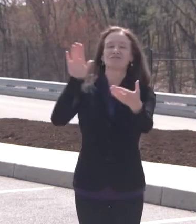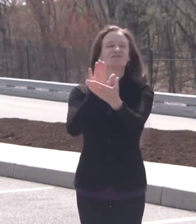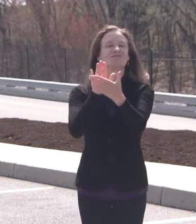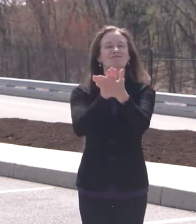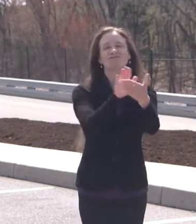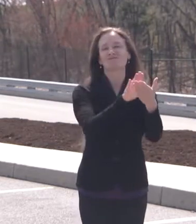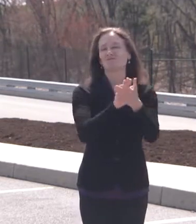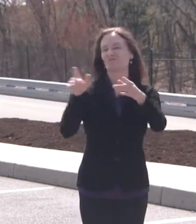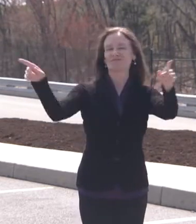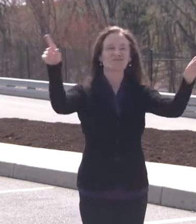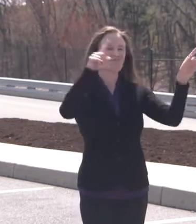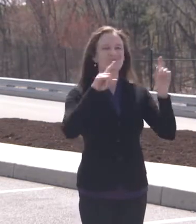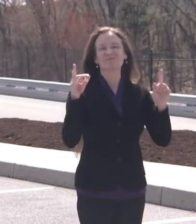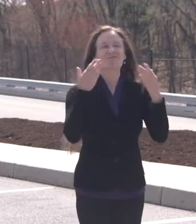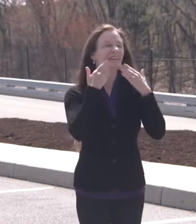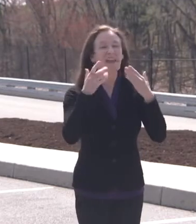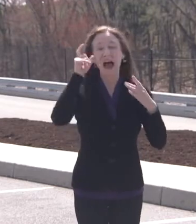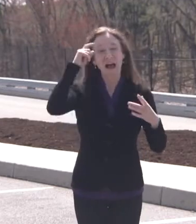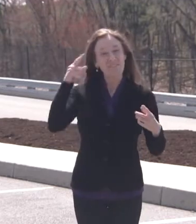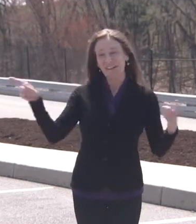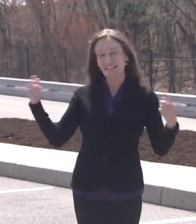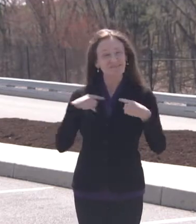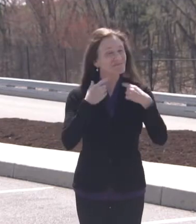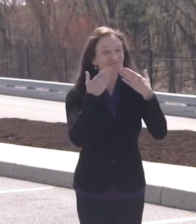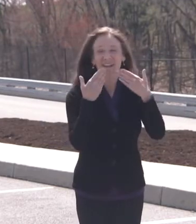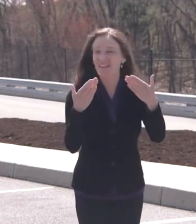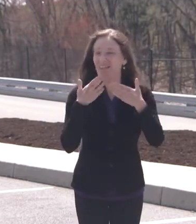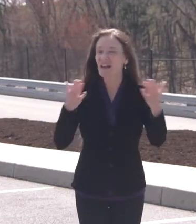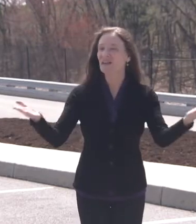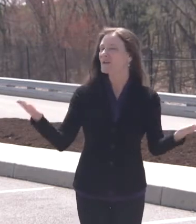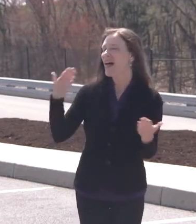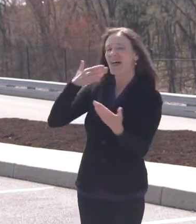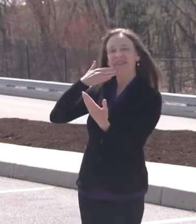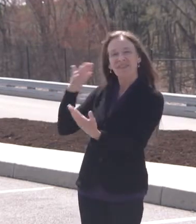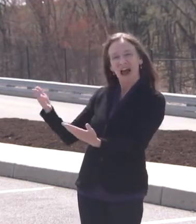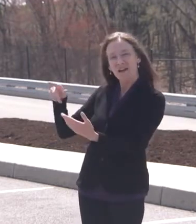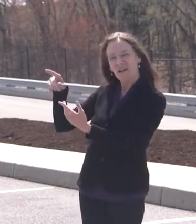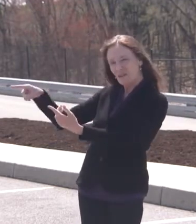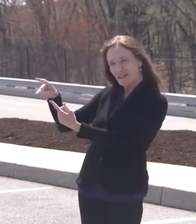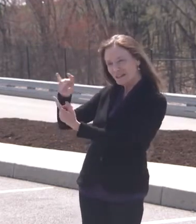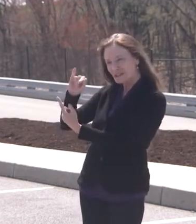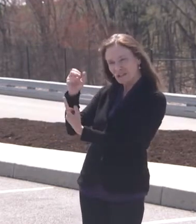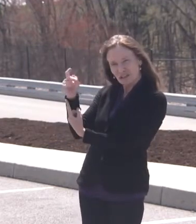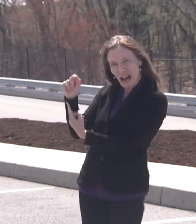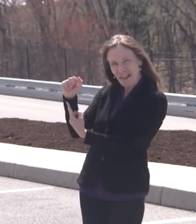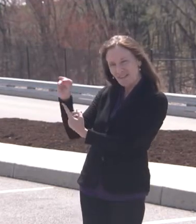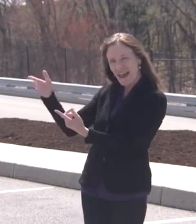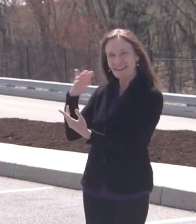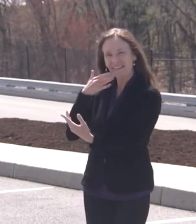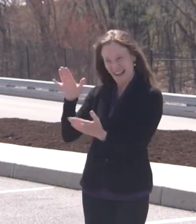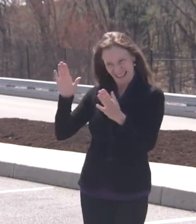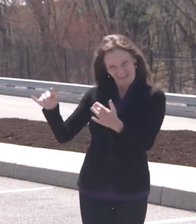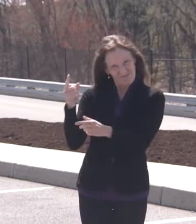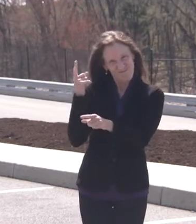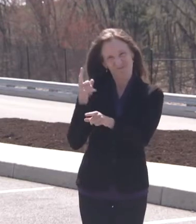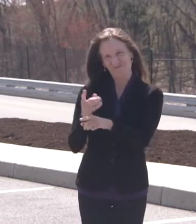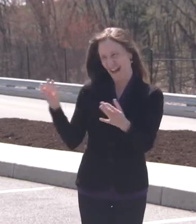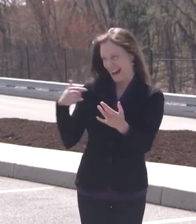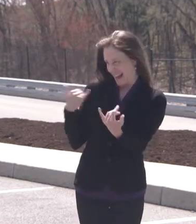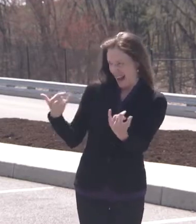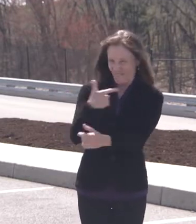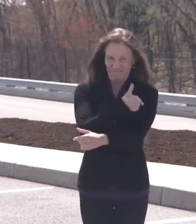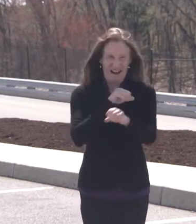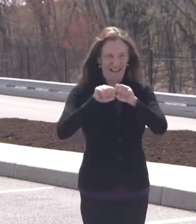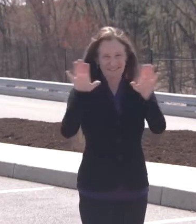Thank you, Jonathan. And thank you, everybody. Liz, congratulations on getting your vaccine today. And thank you